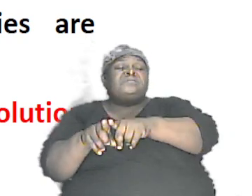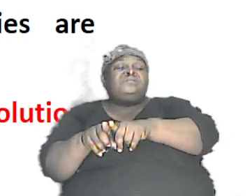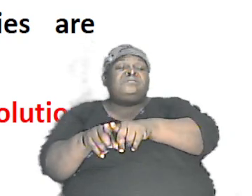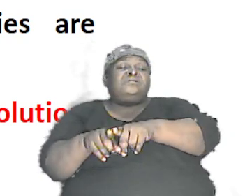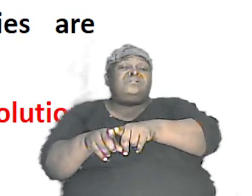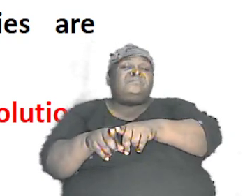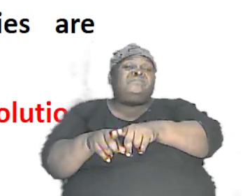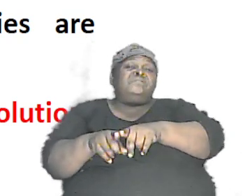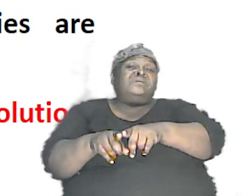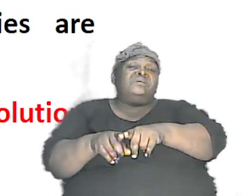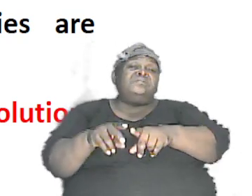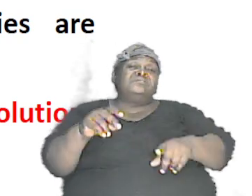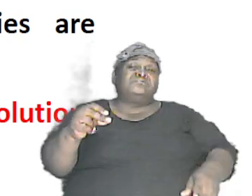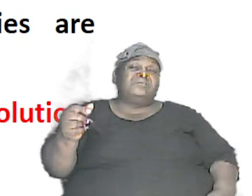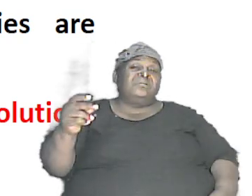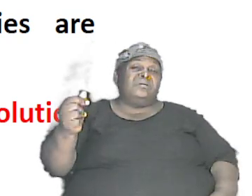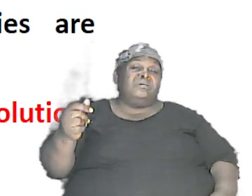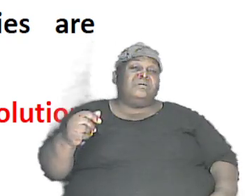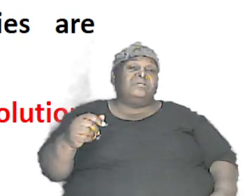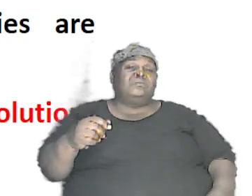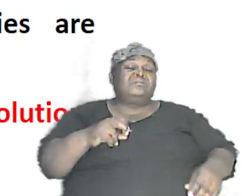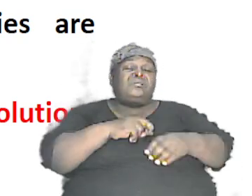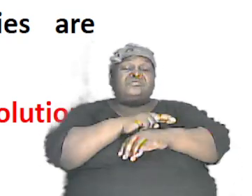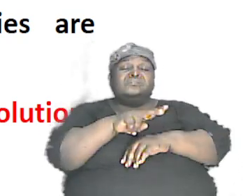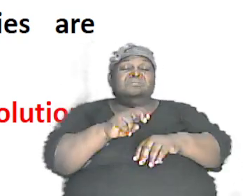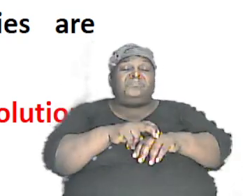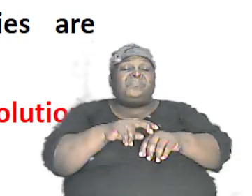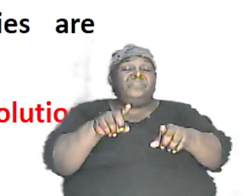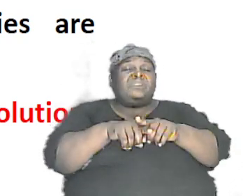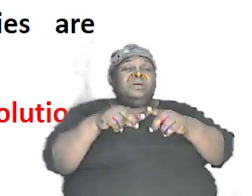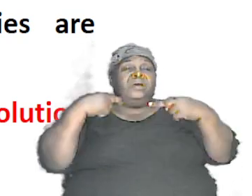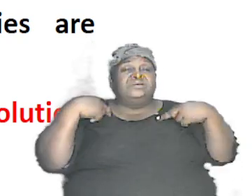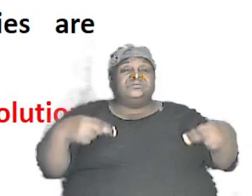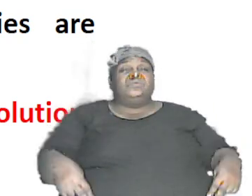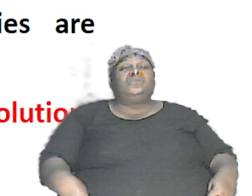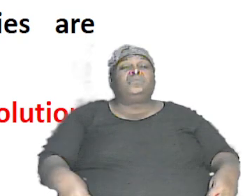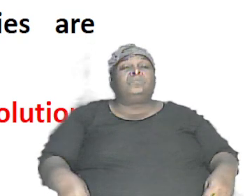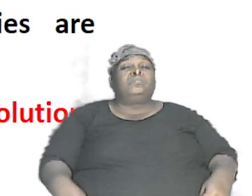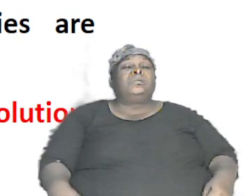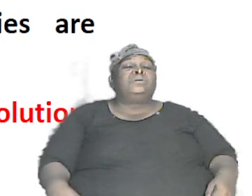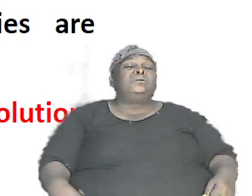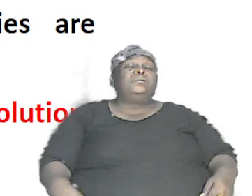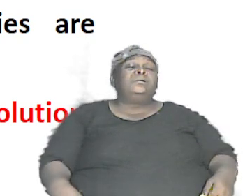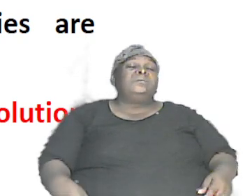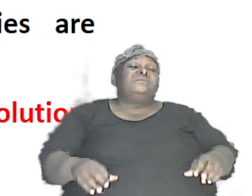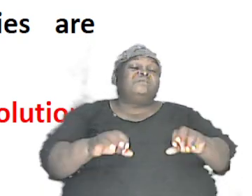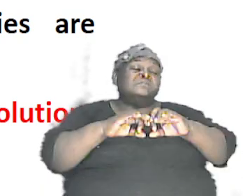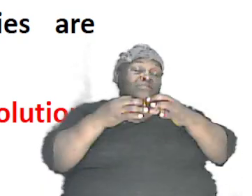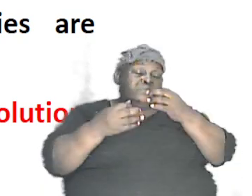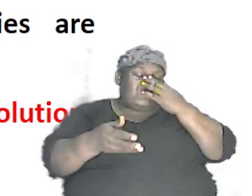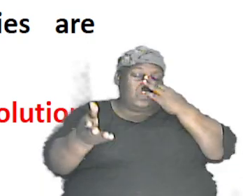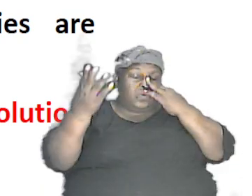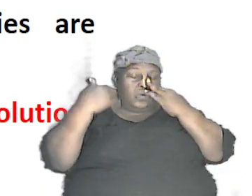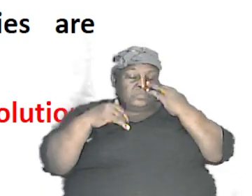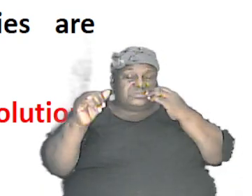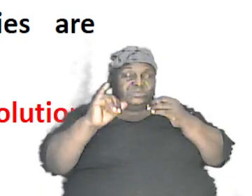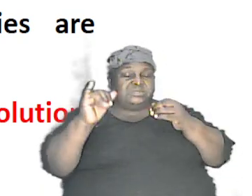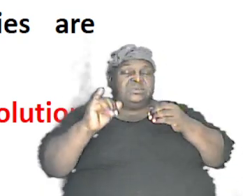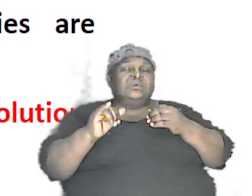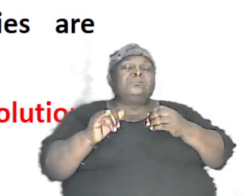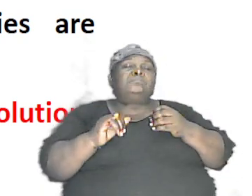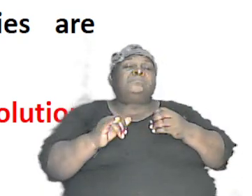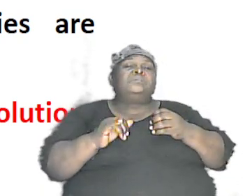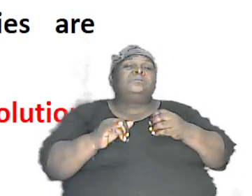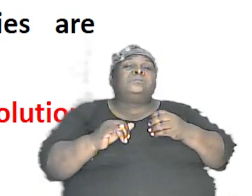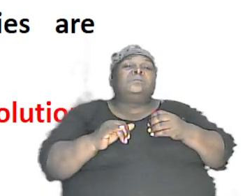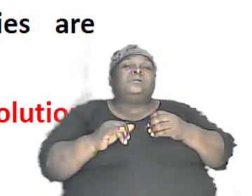naturally and of course as humankind came about they too themselves assist the process